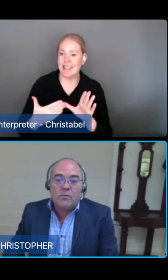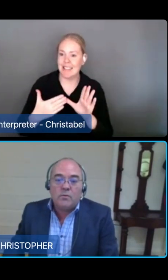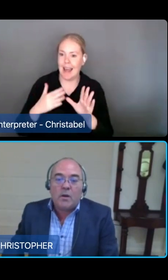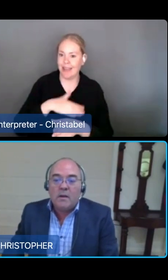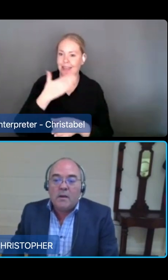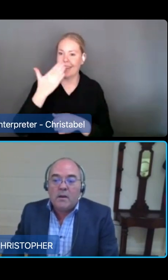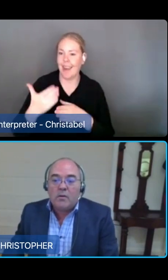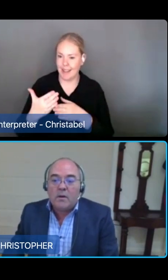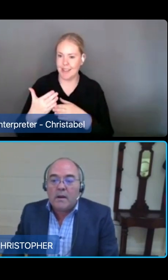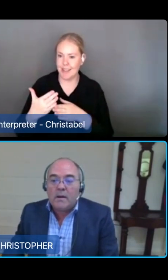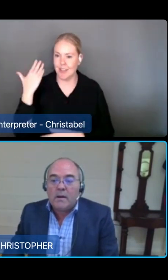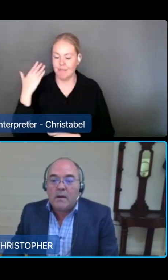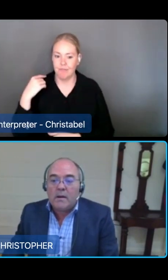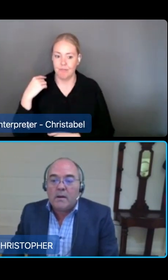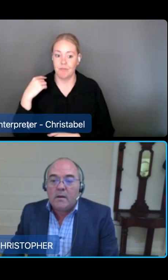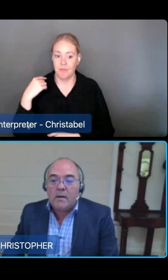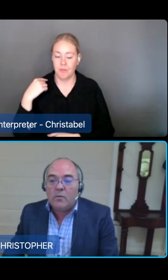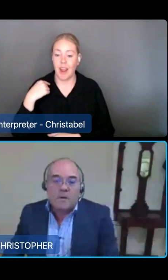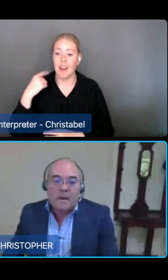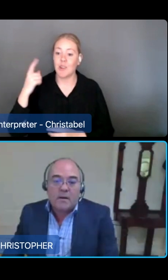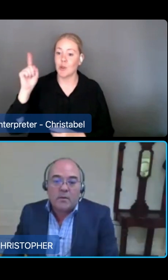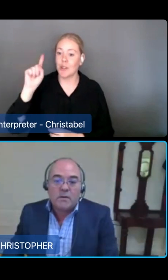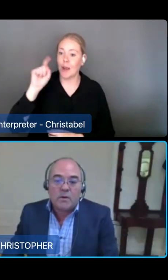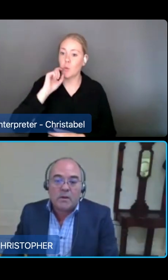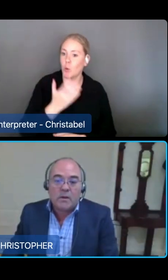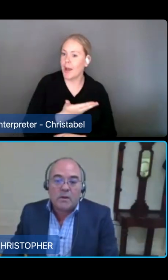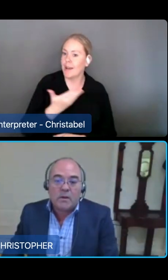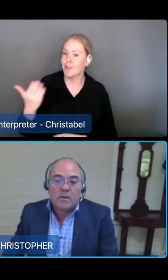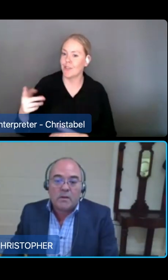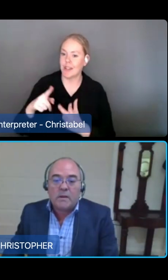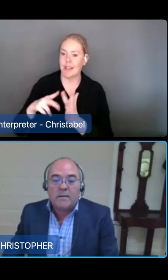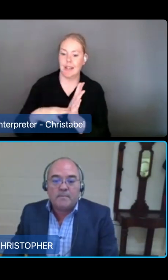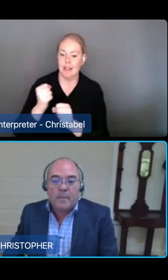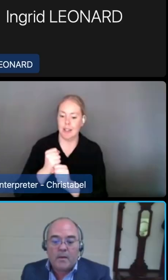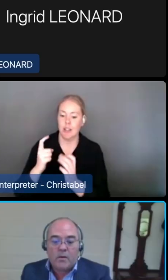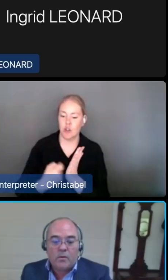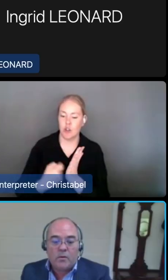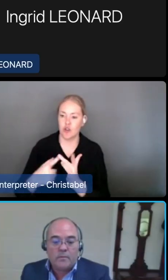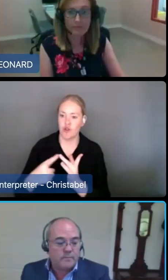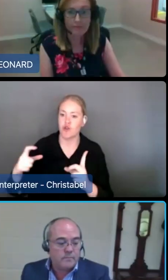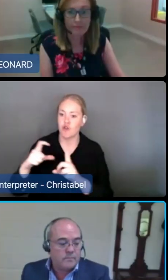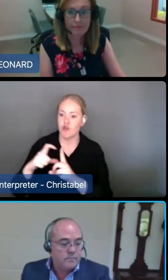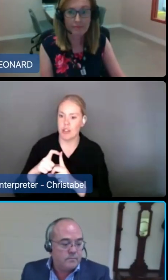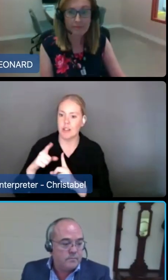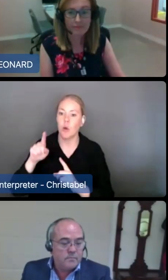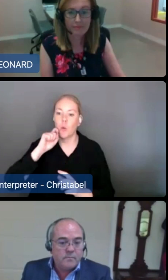my colleague, Ingrid Leonard, who will provide an update on the strength and quality standards. Thank you.